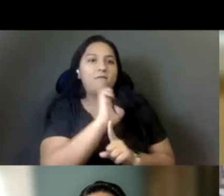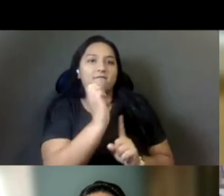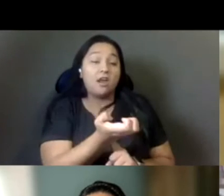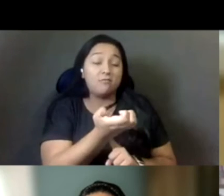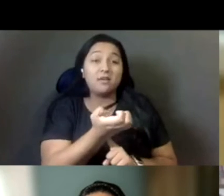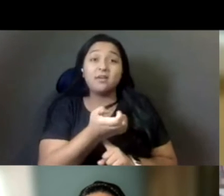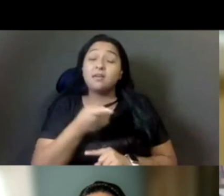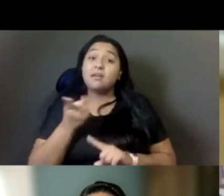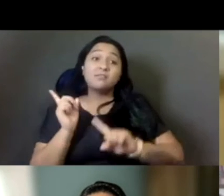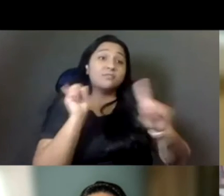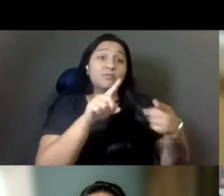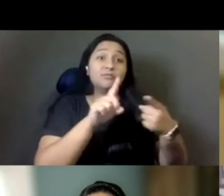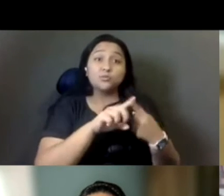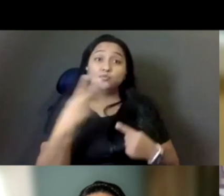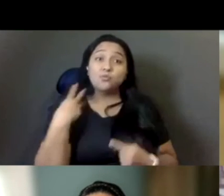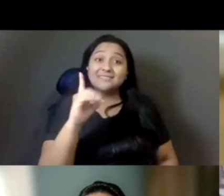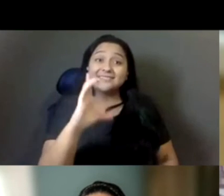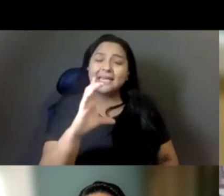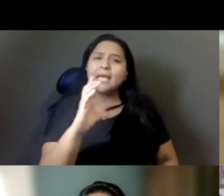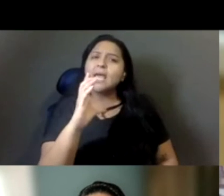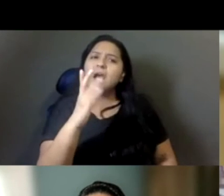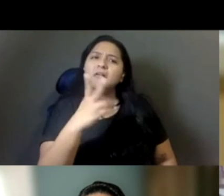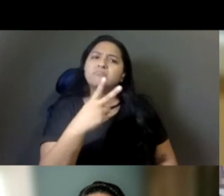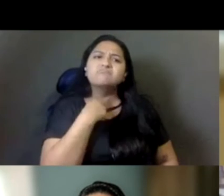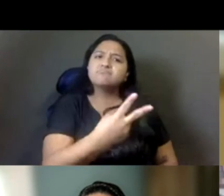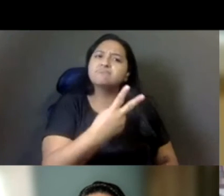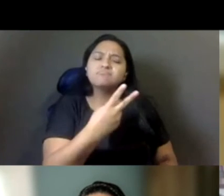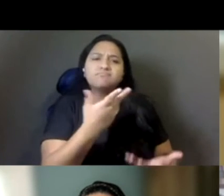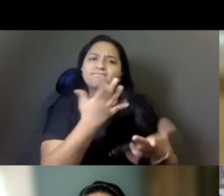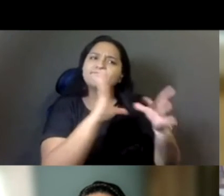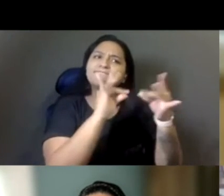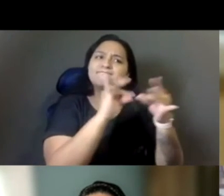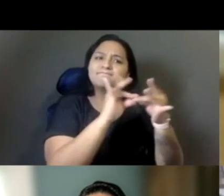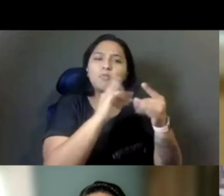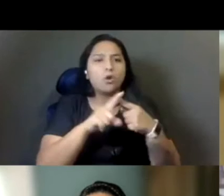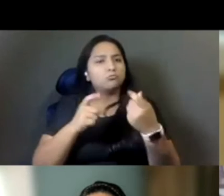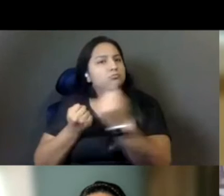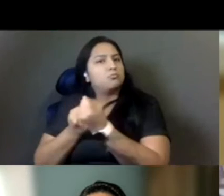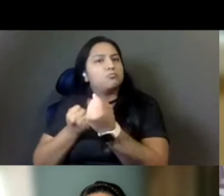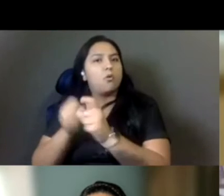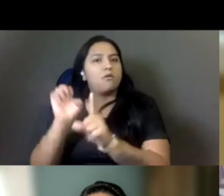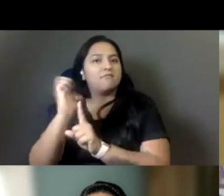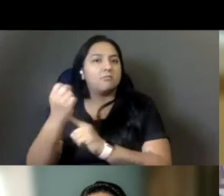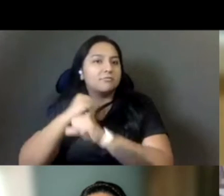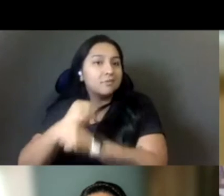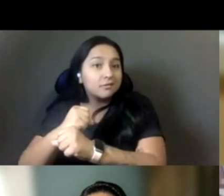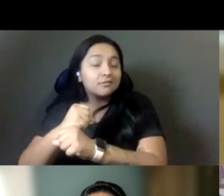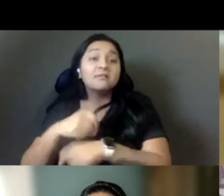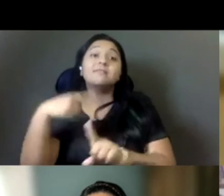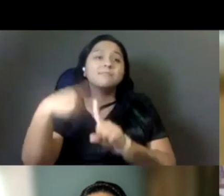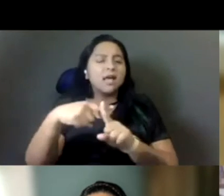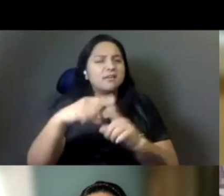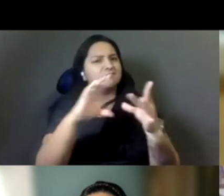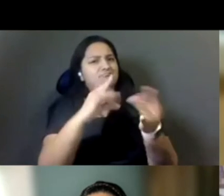the most vocal us Senator California has had for environmental protection and addressing the climate crisis period.